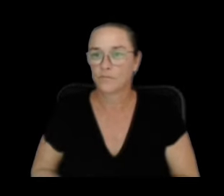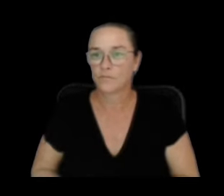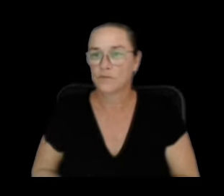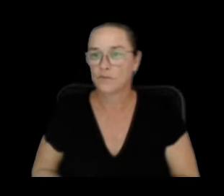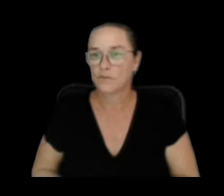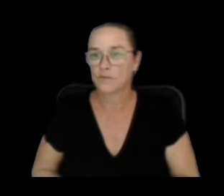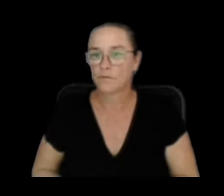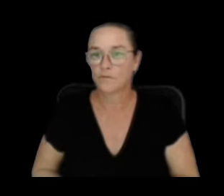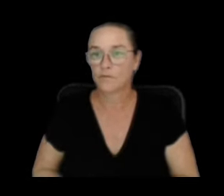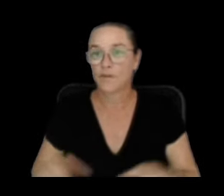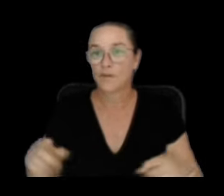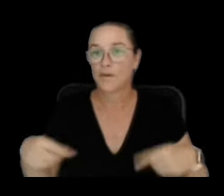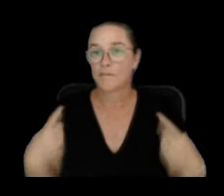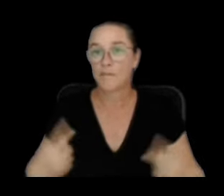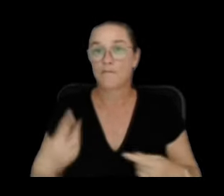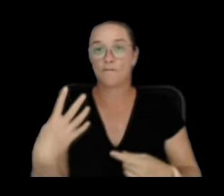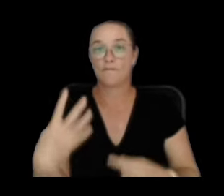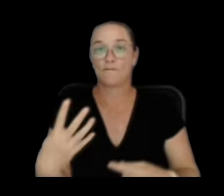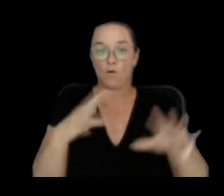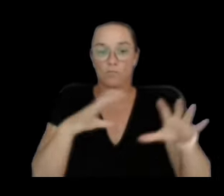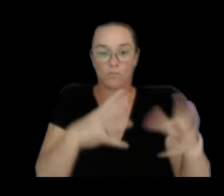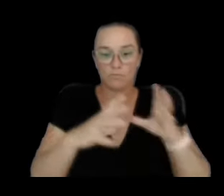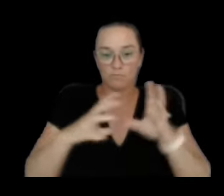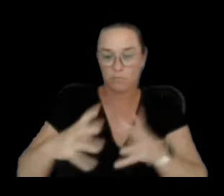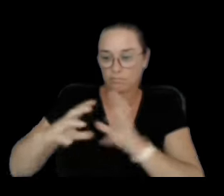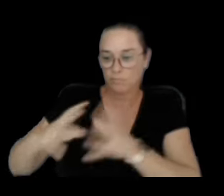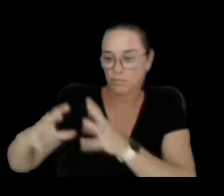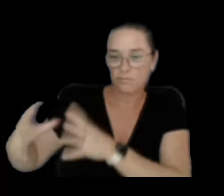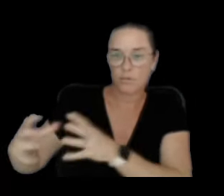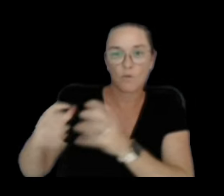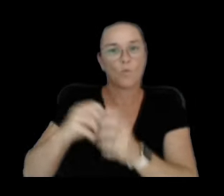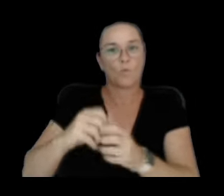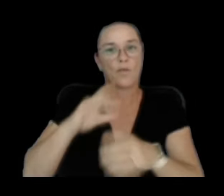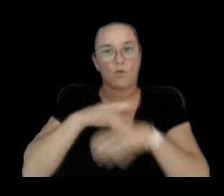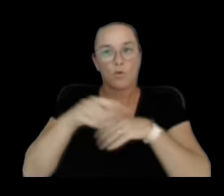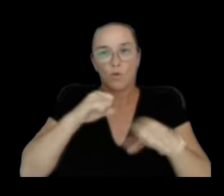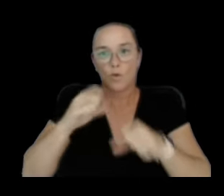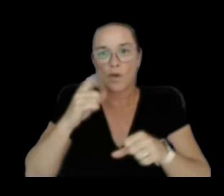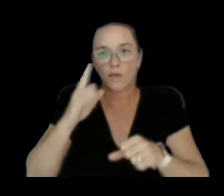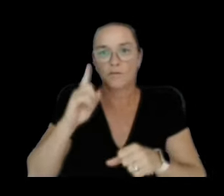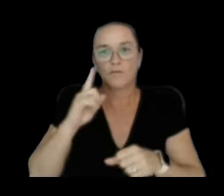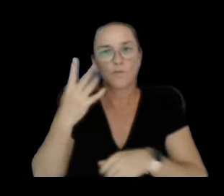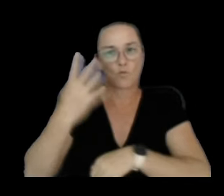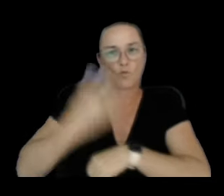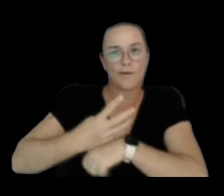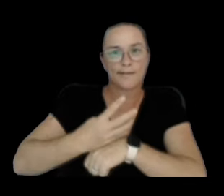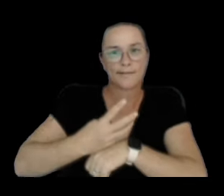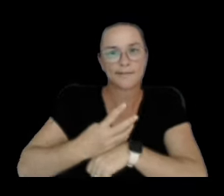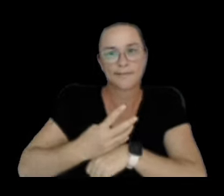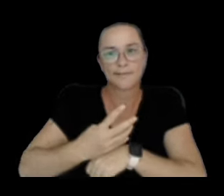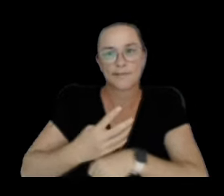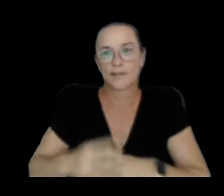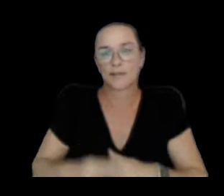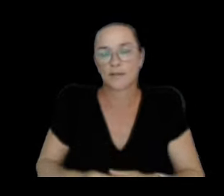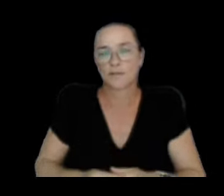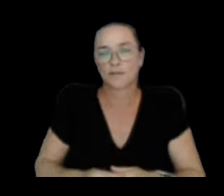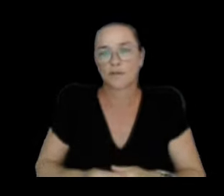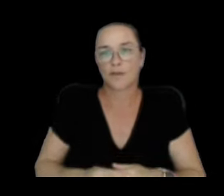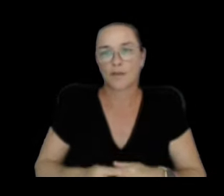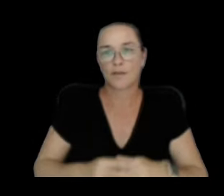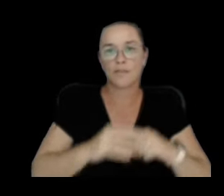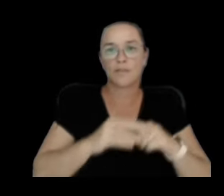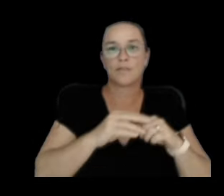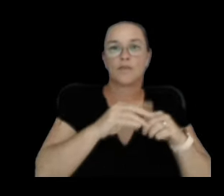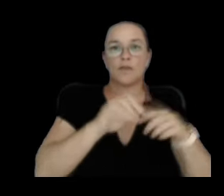There have been four major pulses of earthquakes in the last four days. They've progressed down to this